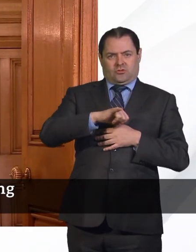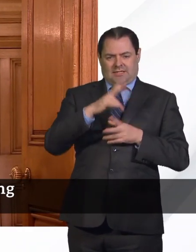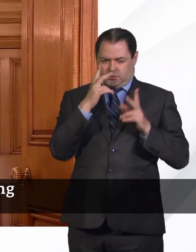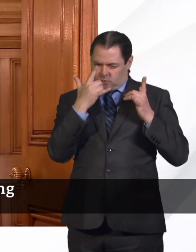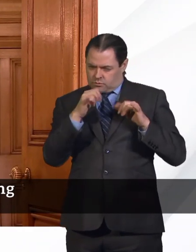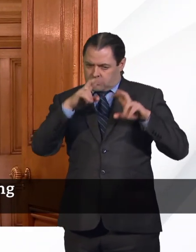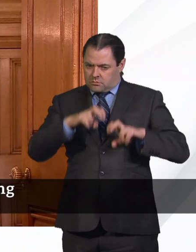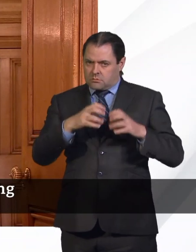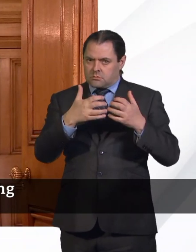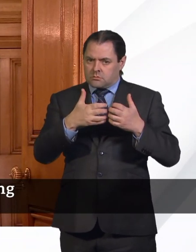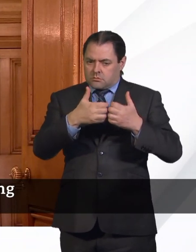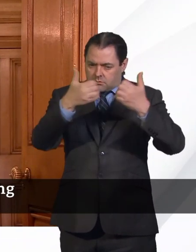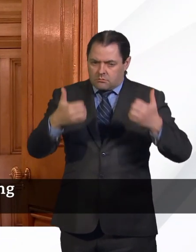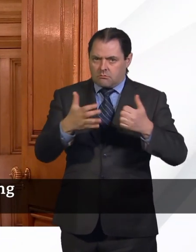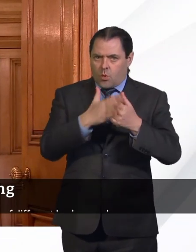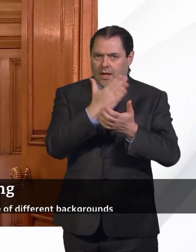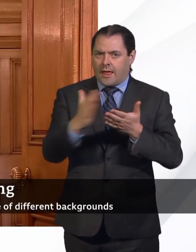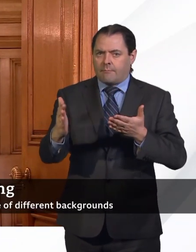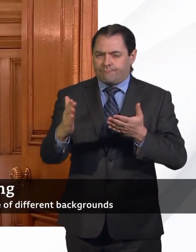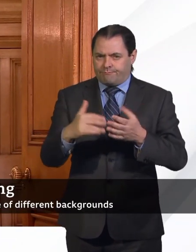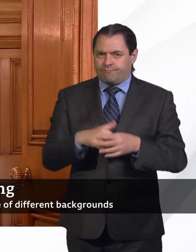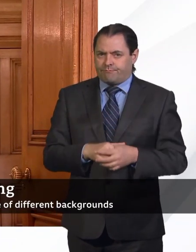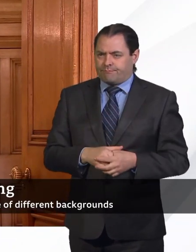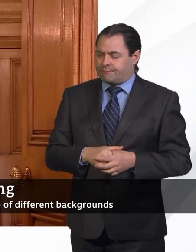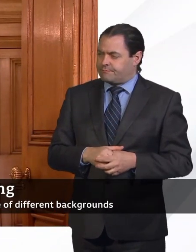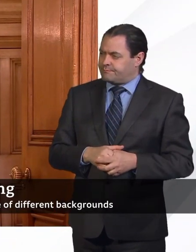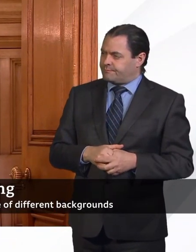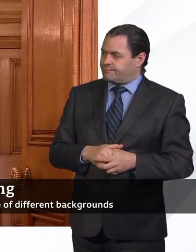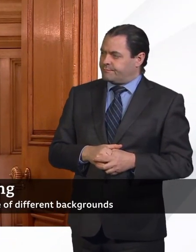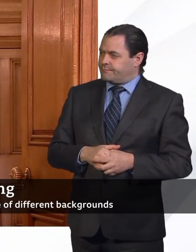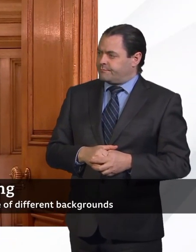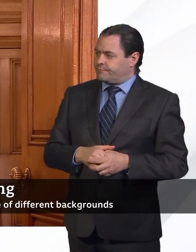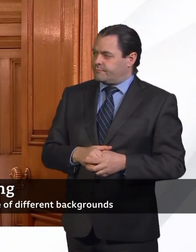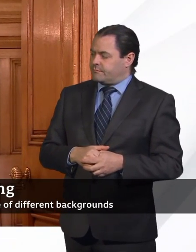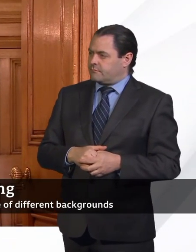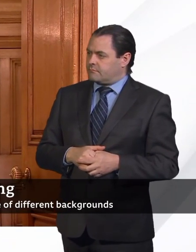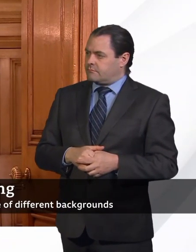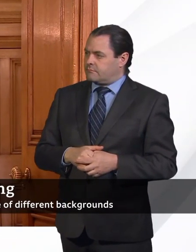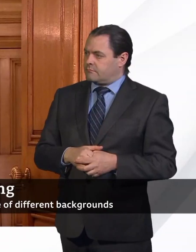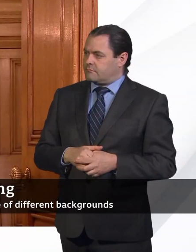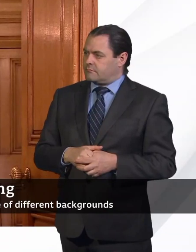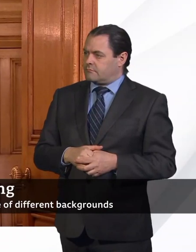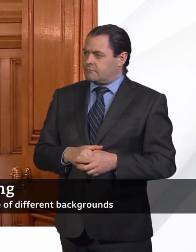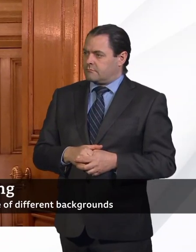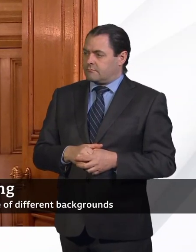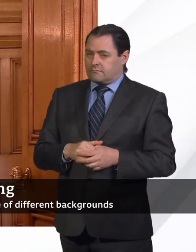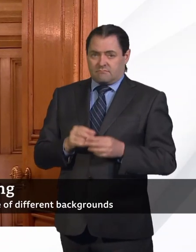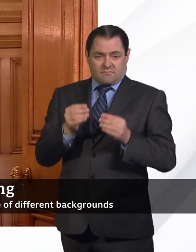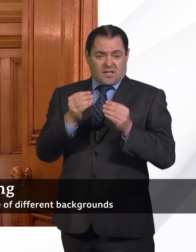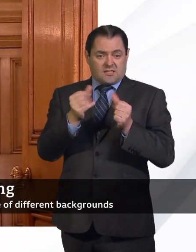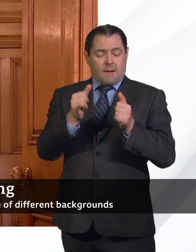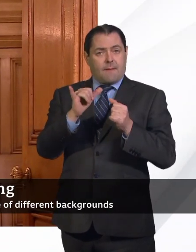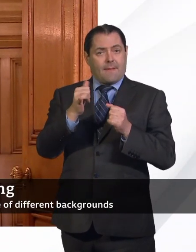communities who work in the sorts of occupations where the risk is greater. And how much is down to,